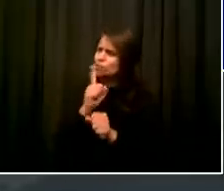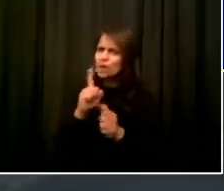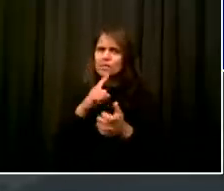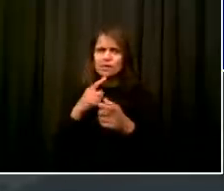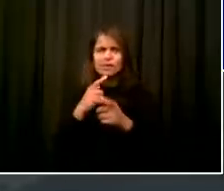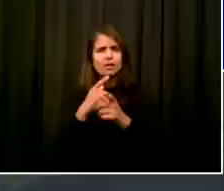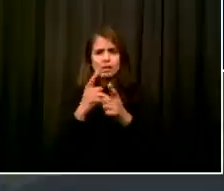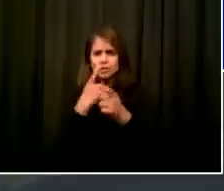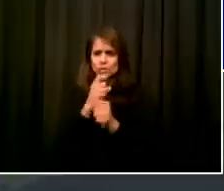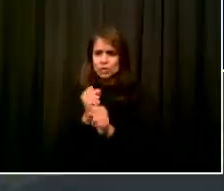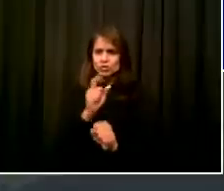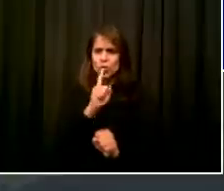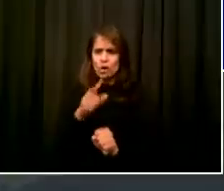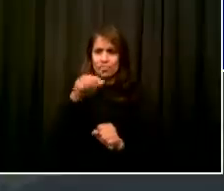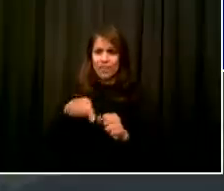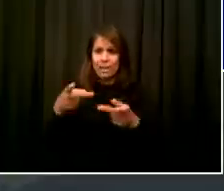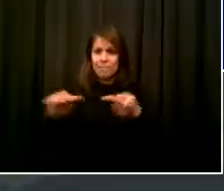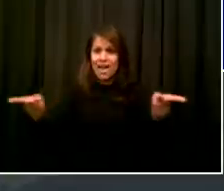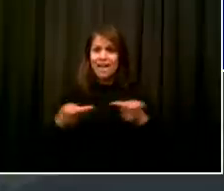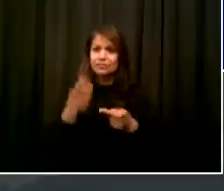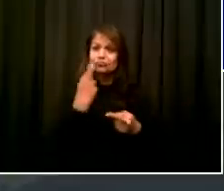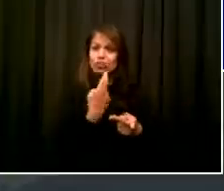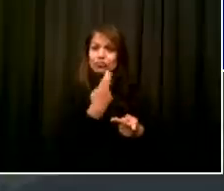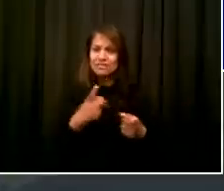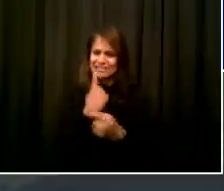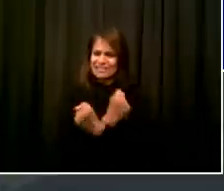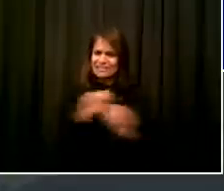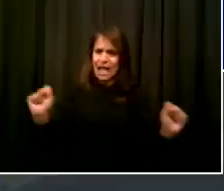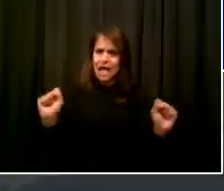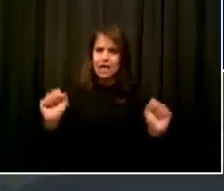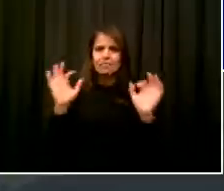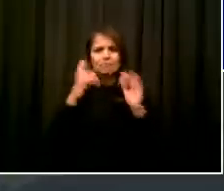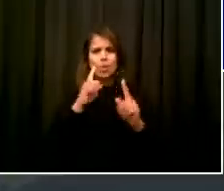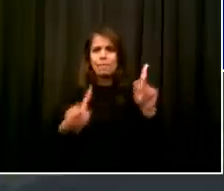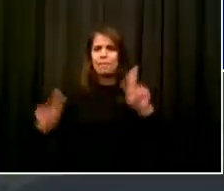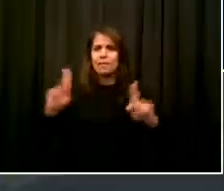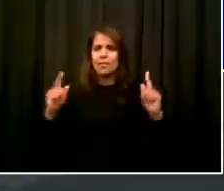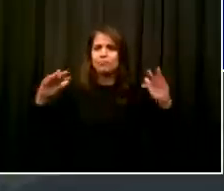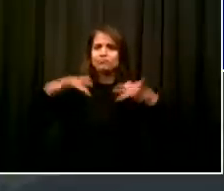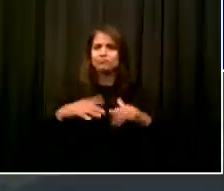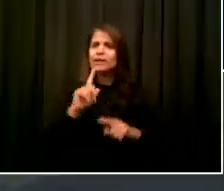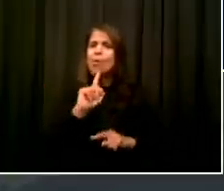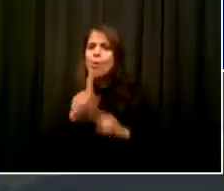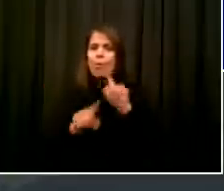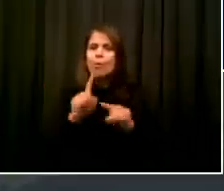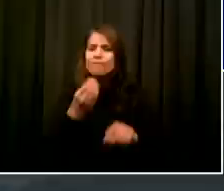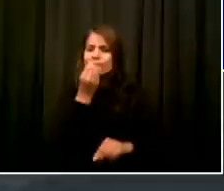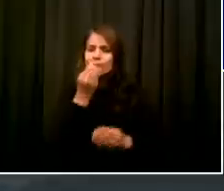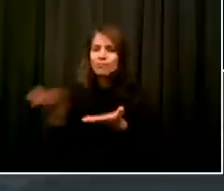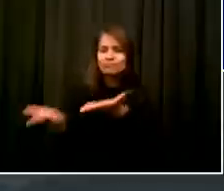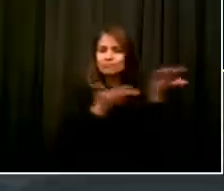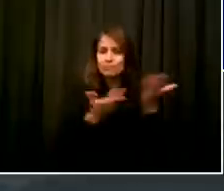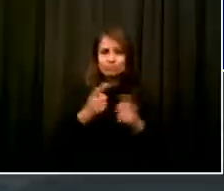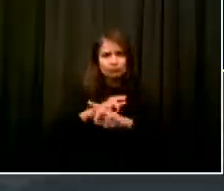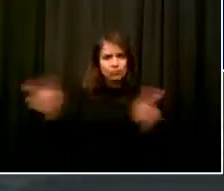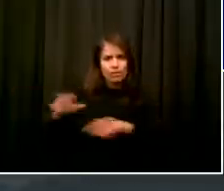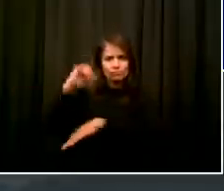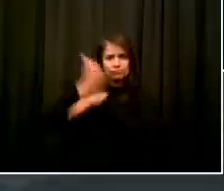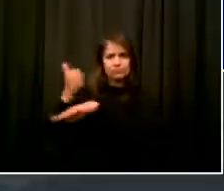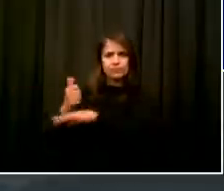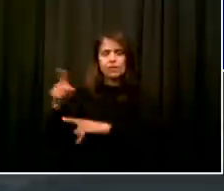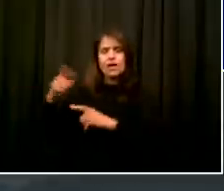industry specific guides will be helpful to our businesses as they reopen. We are also launching